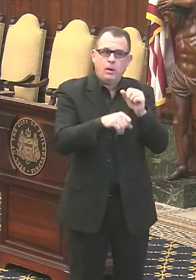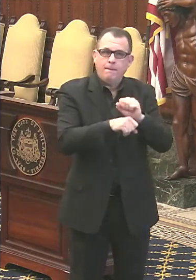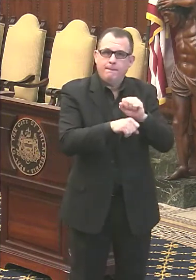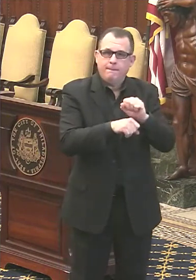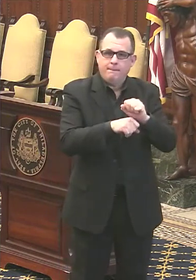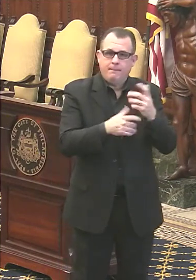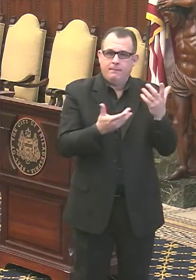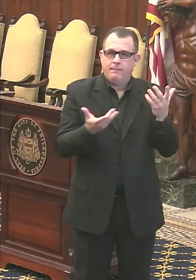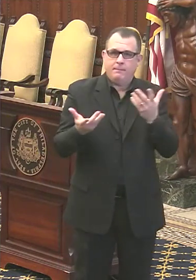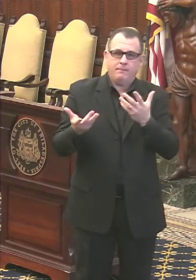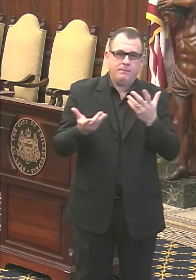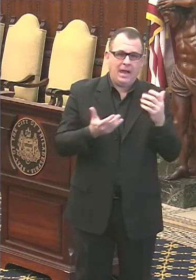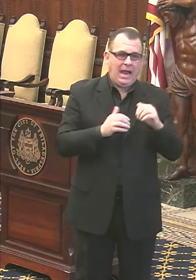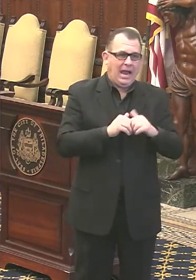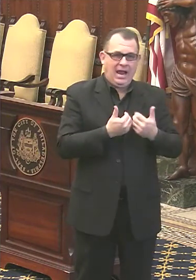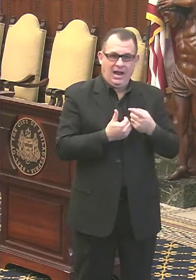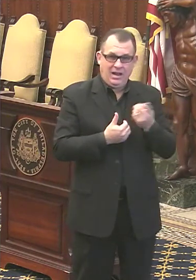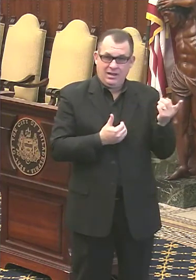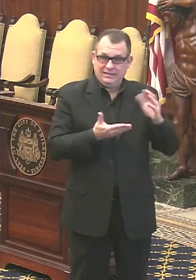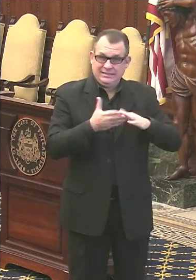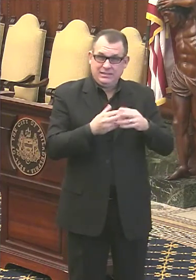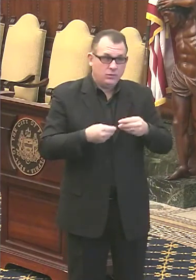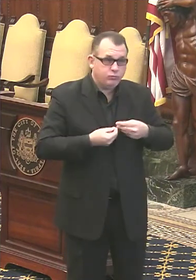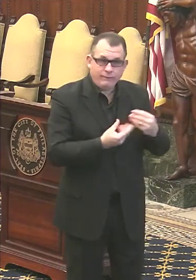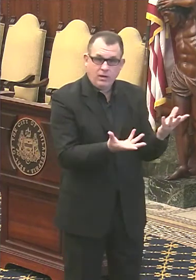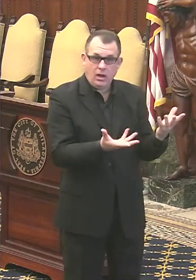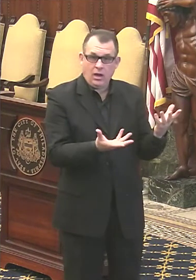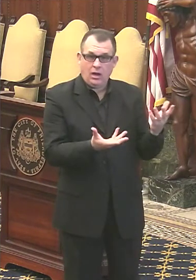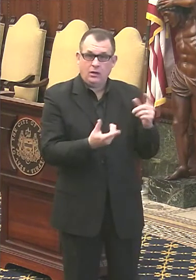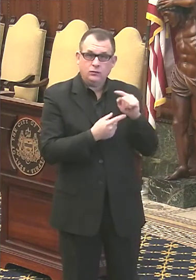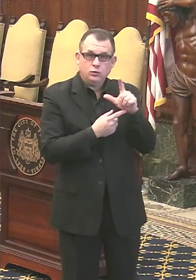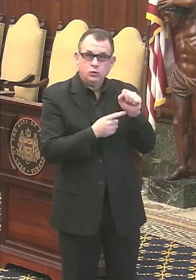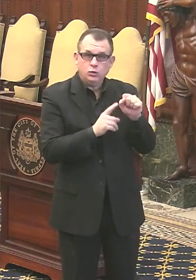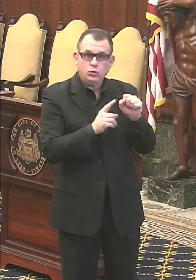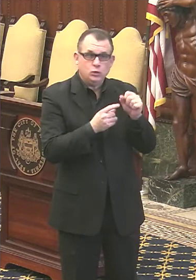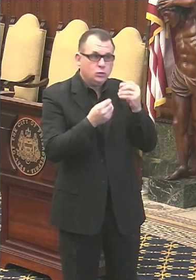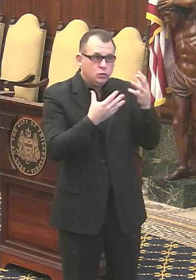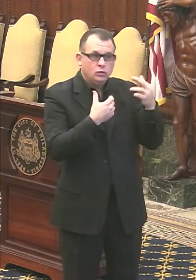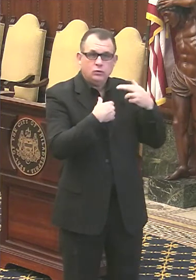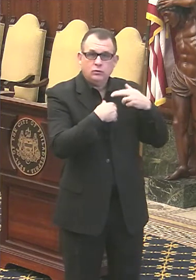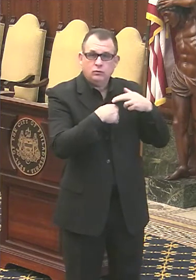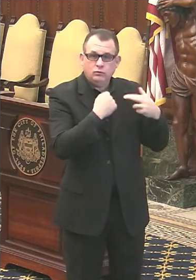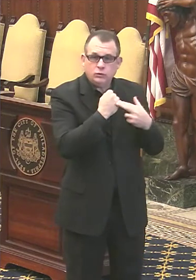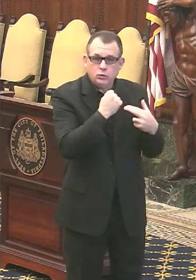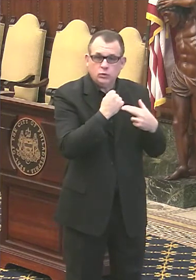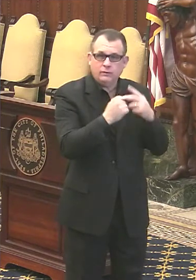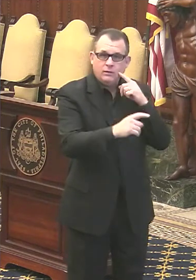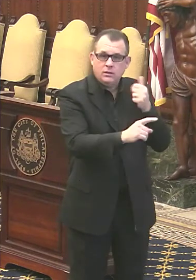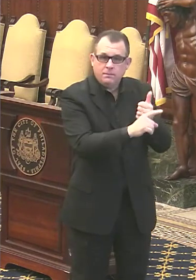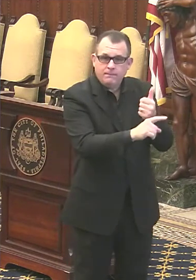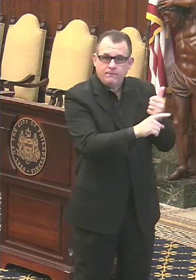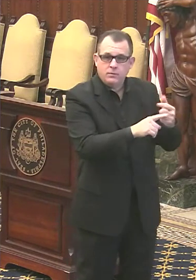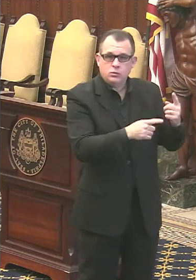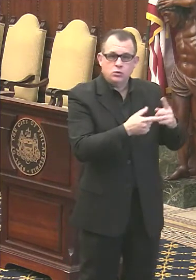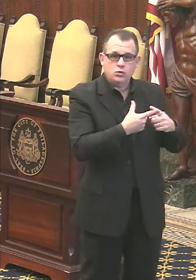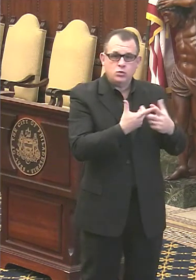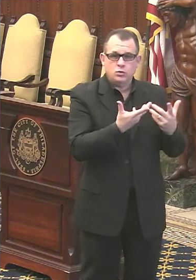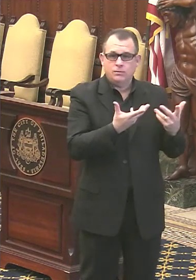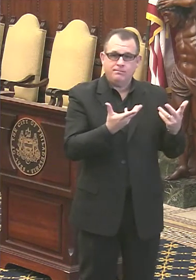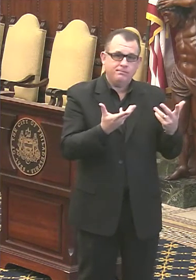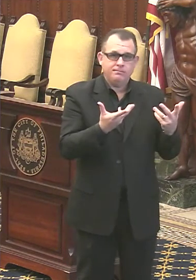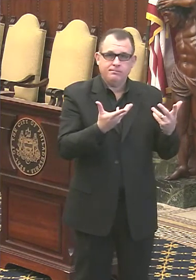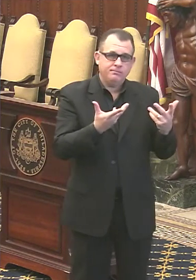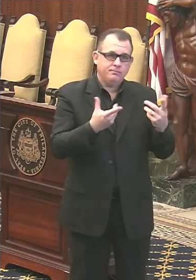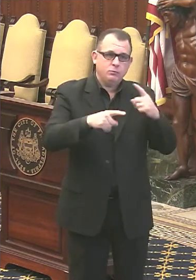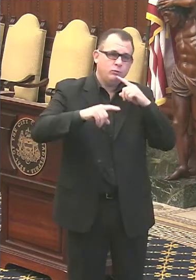Uh, how is the city providing them with tools to do it? And couldn't the city itself direct its approach to the Hispanic